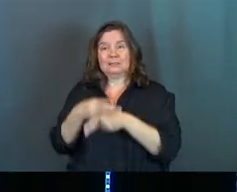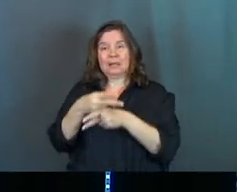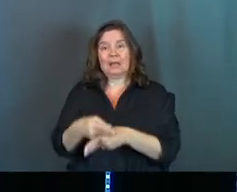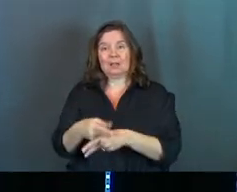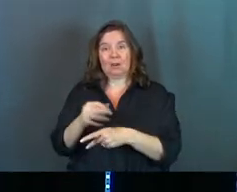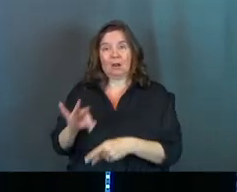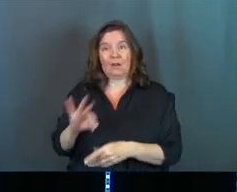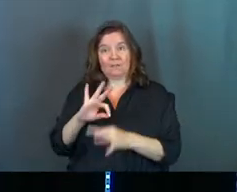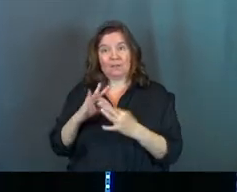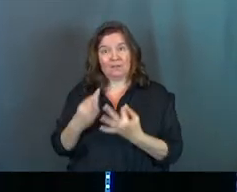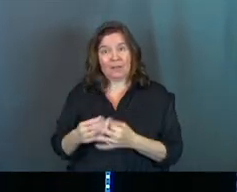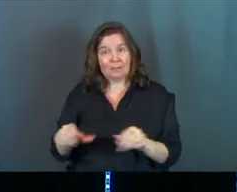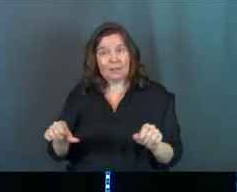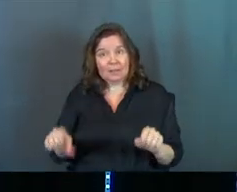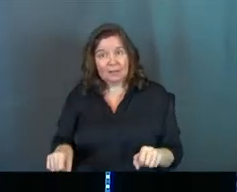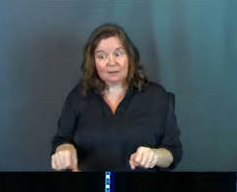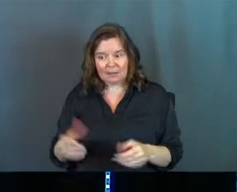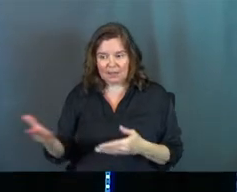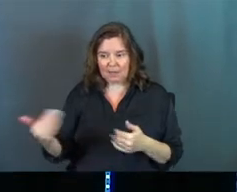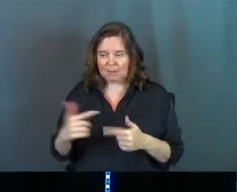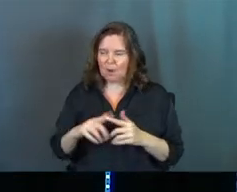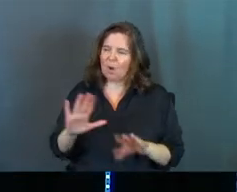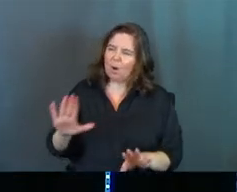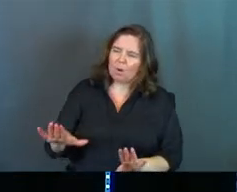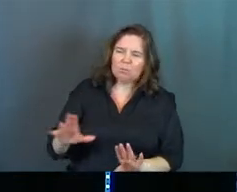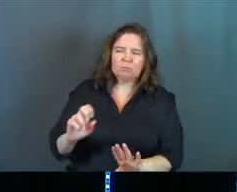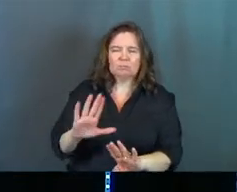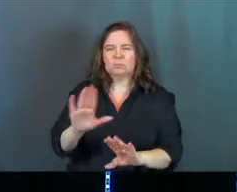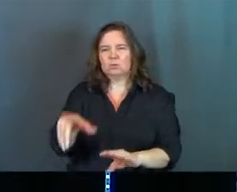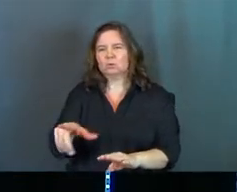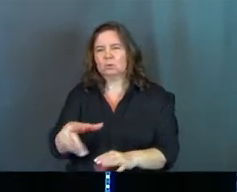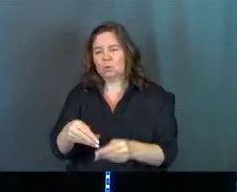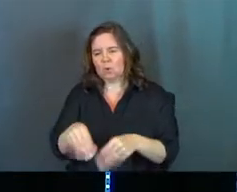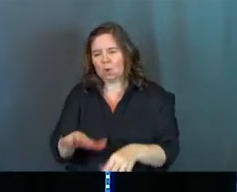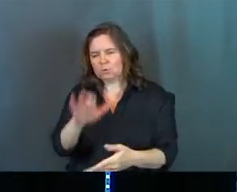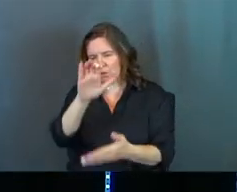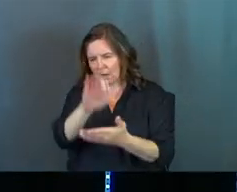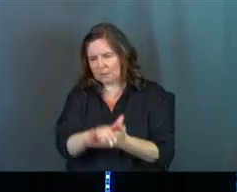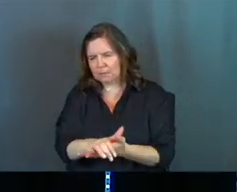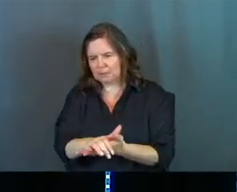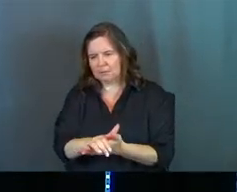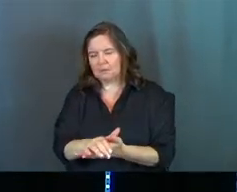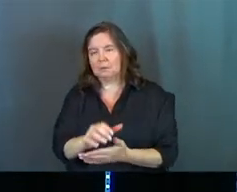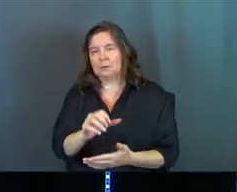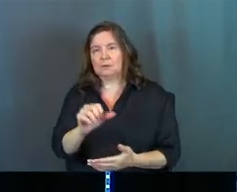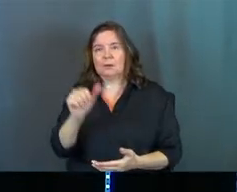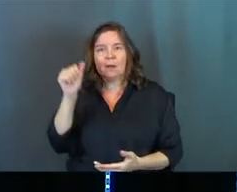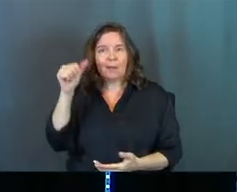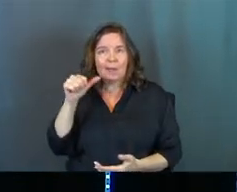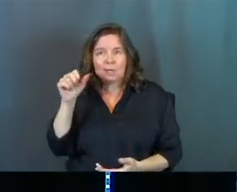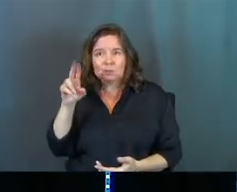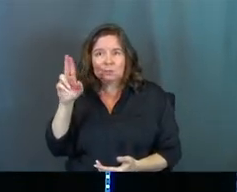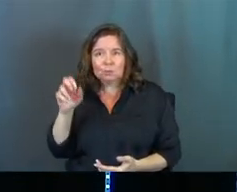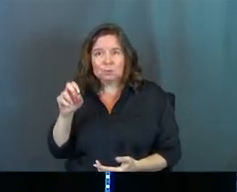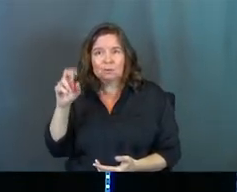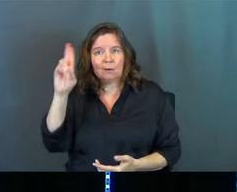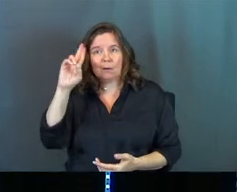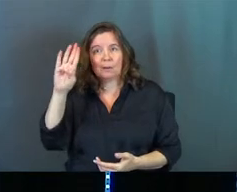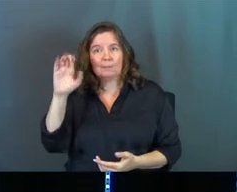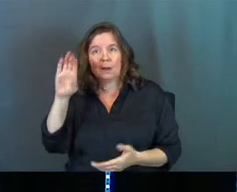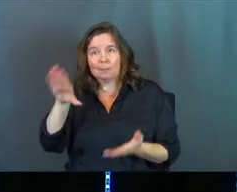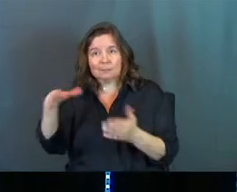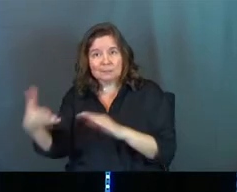care of their family. They could come in and go, oh, you lost your husband, Aunt Sue. You lost Uncle Bob.